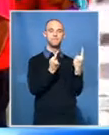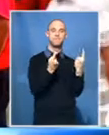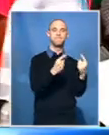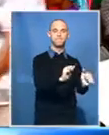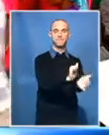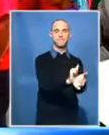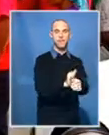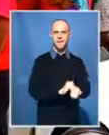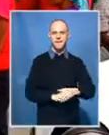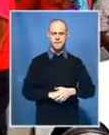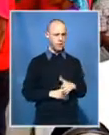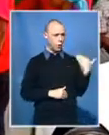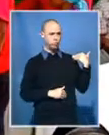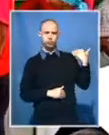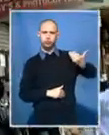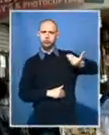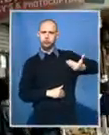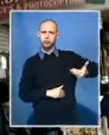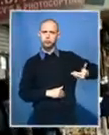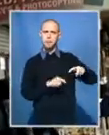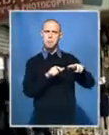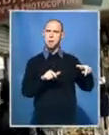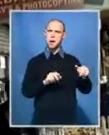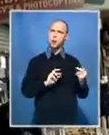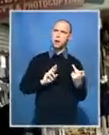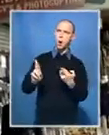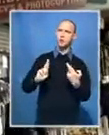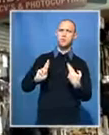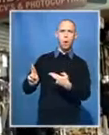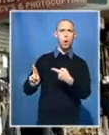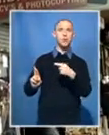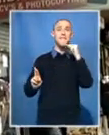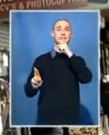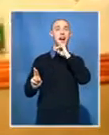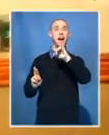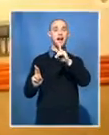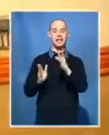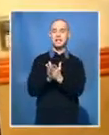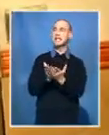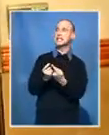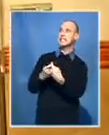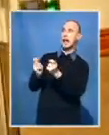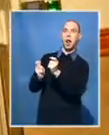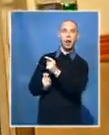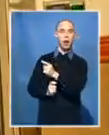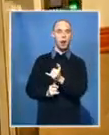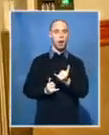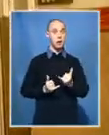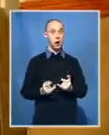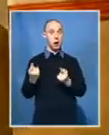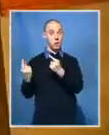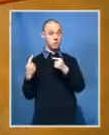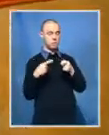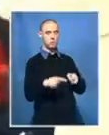reports of the illegal sale of IDs. Hawks members caught staff by surprise they arrested this